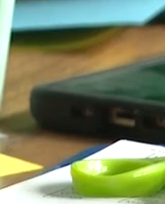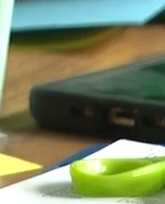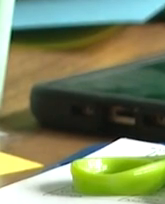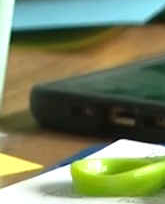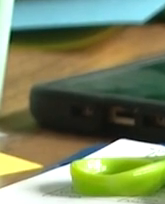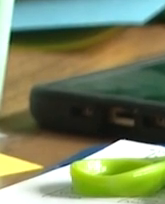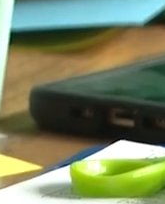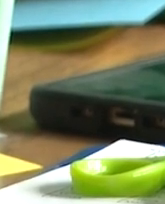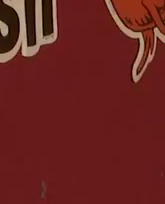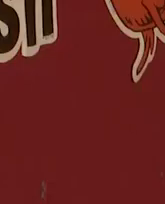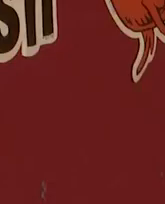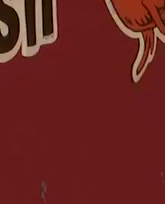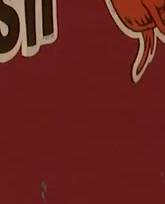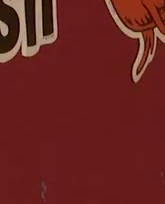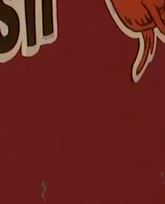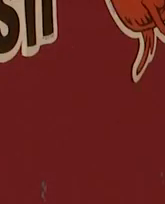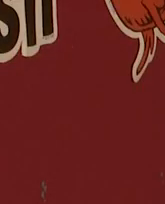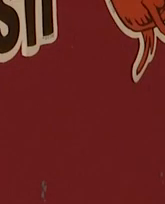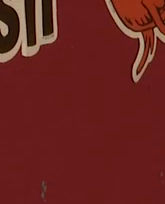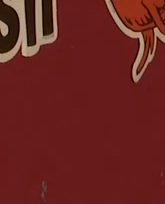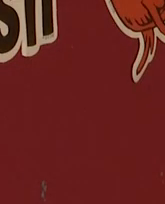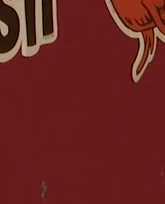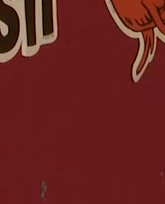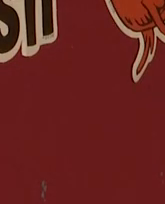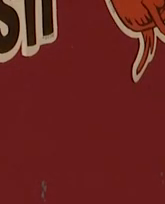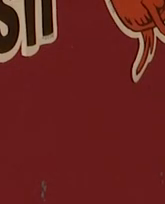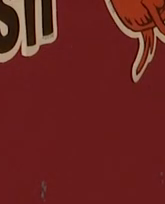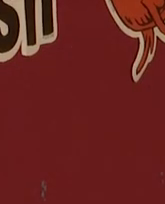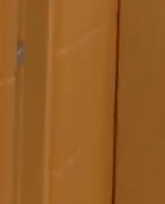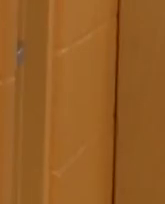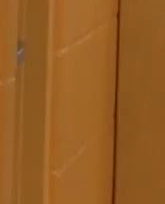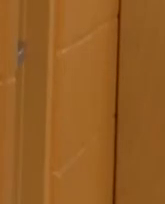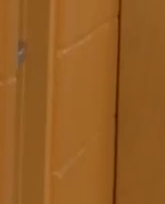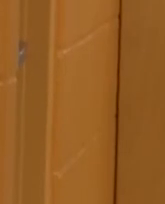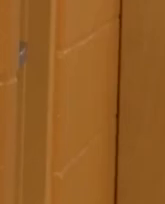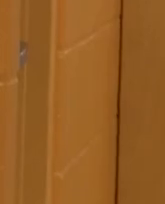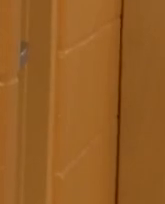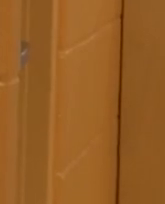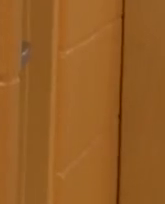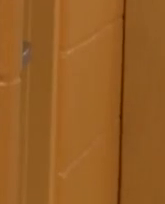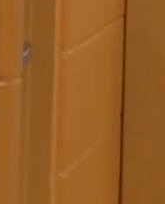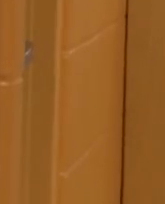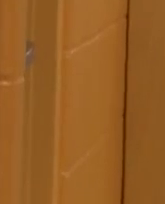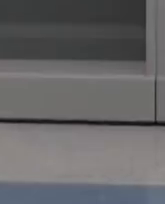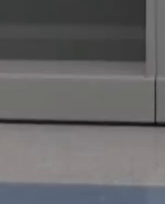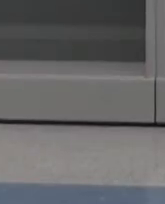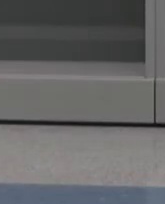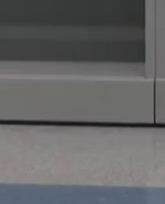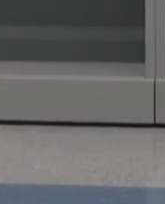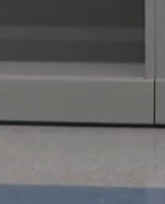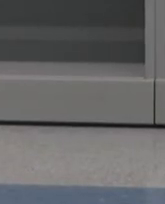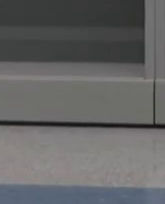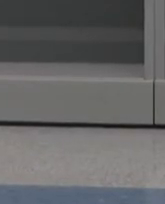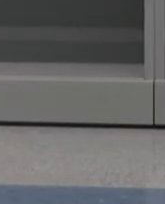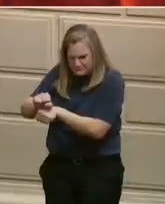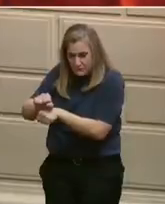It's a commitment, a commitment to prioritize learning in all our communities.